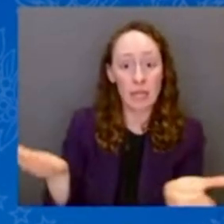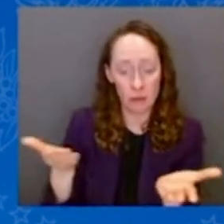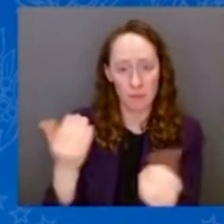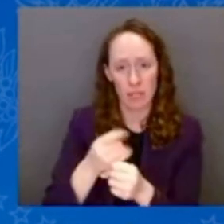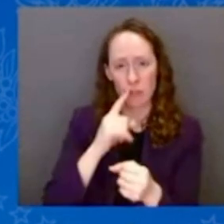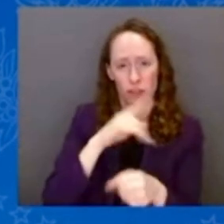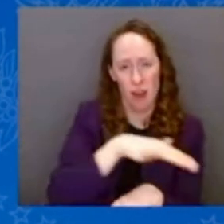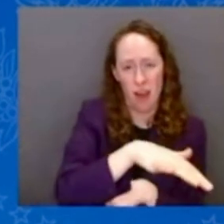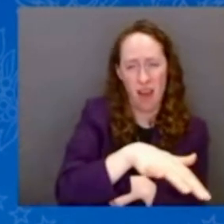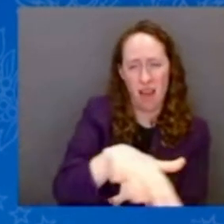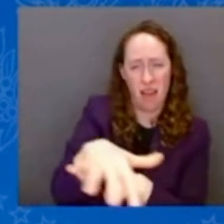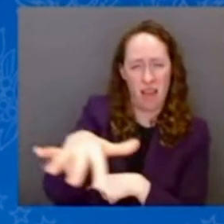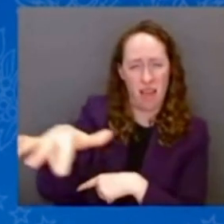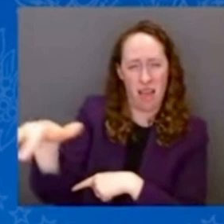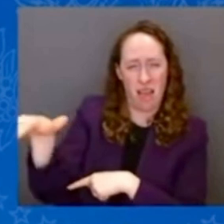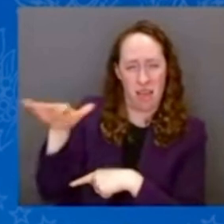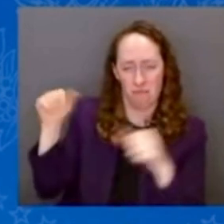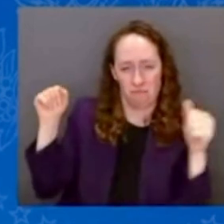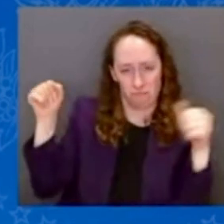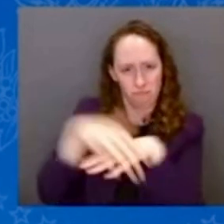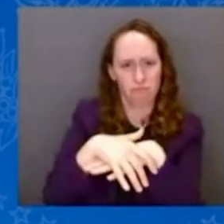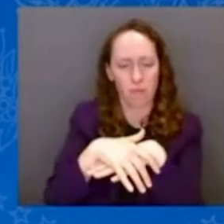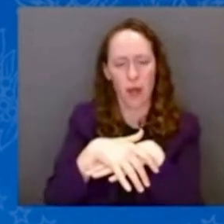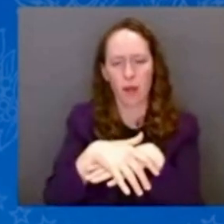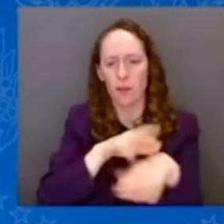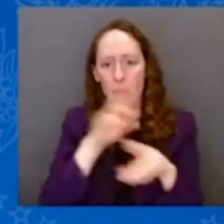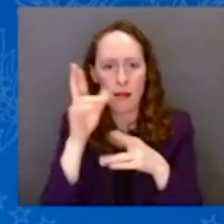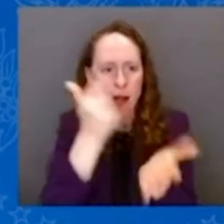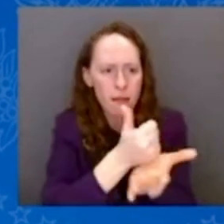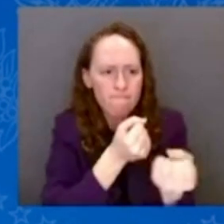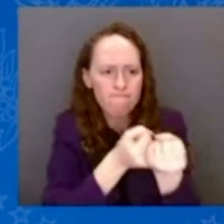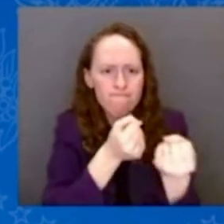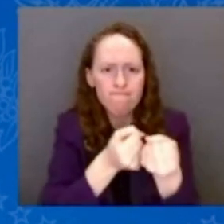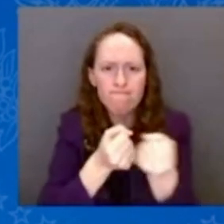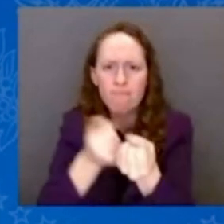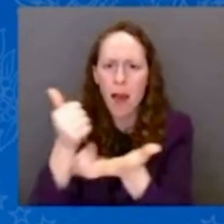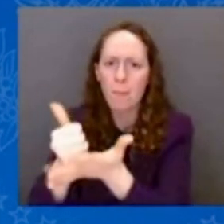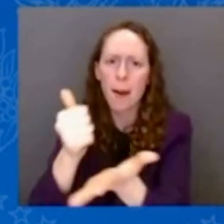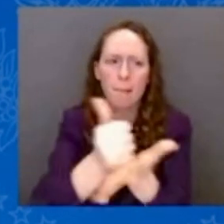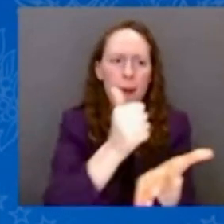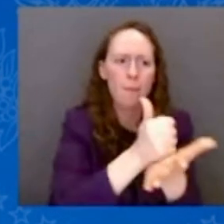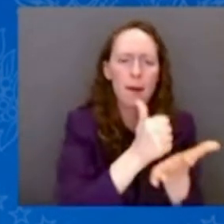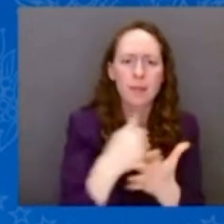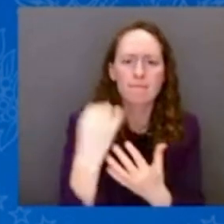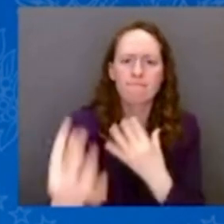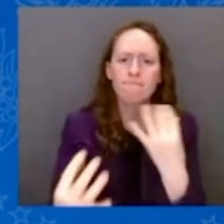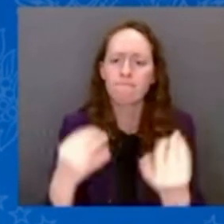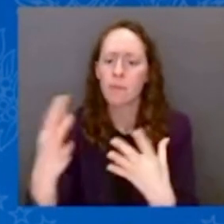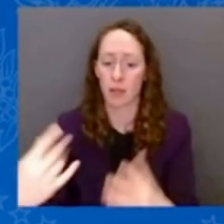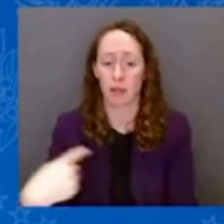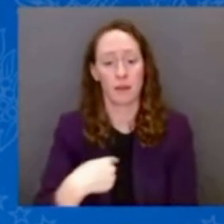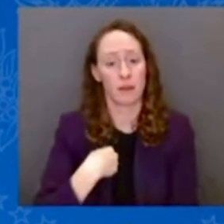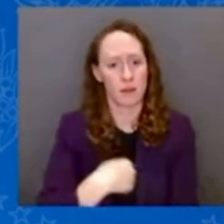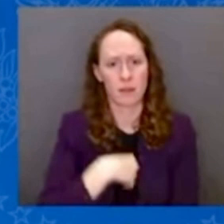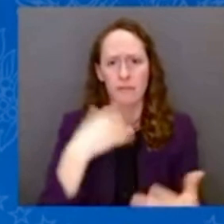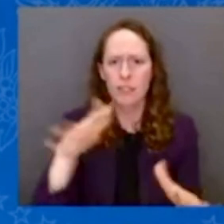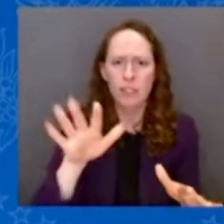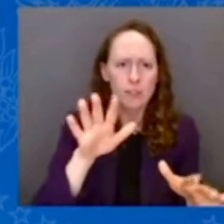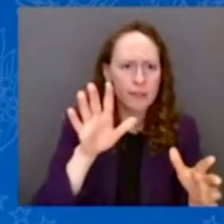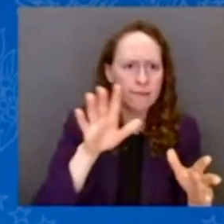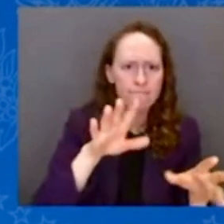assistance you need. We're walking through damaged neighborhoods to find people in need and help them in what they're walking through now.